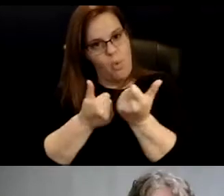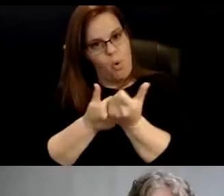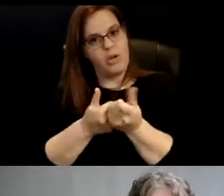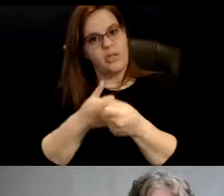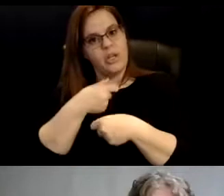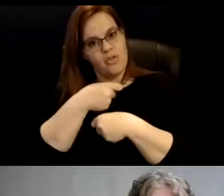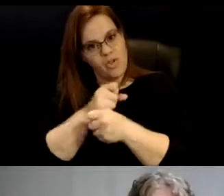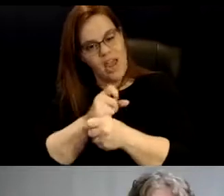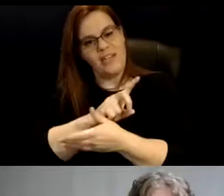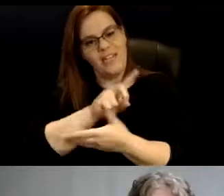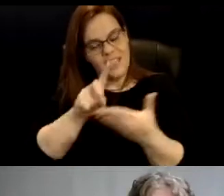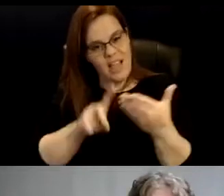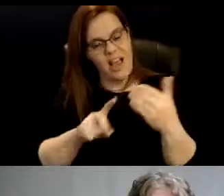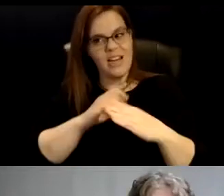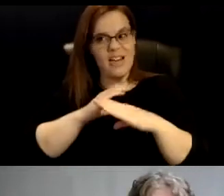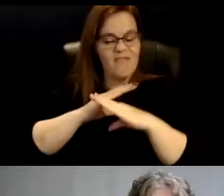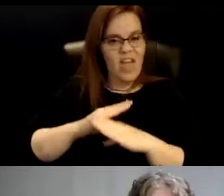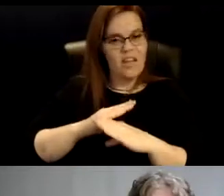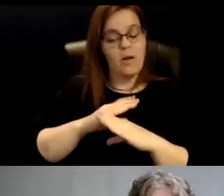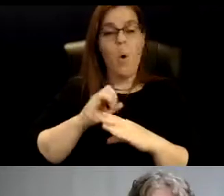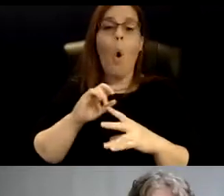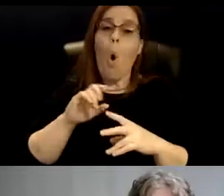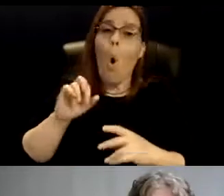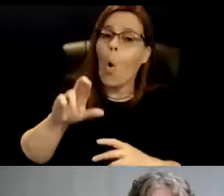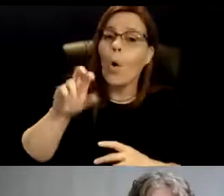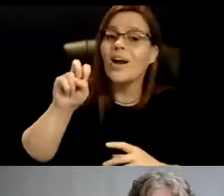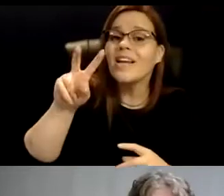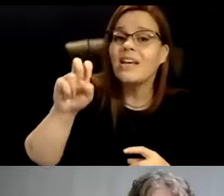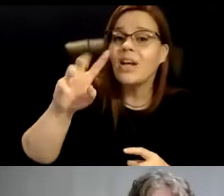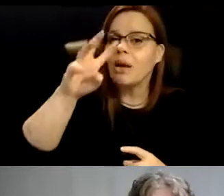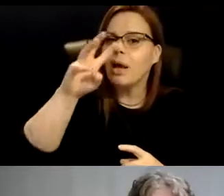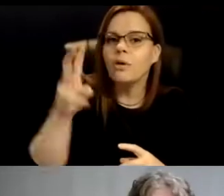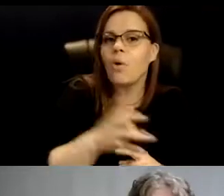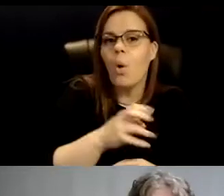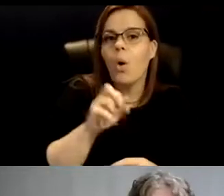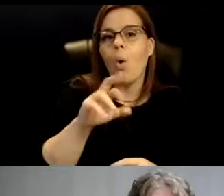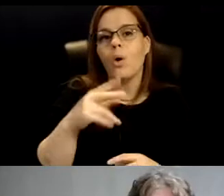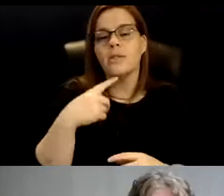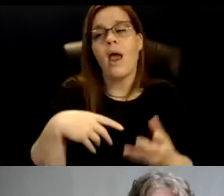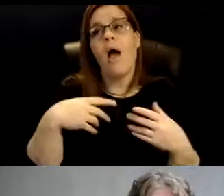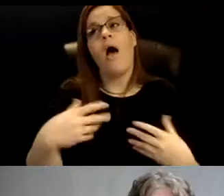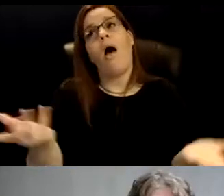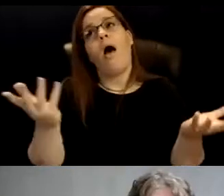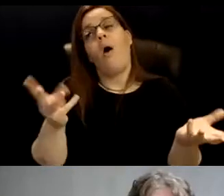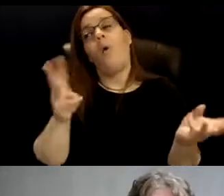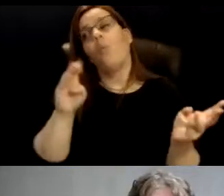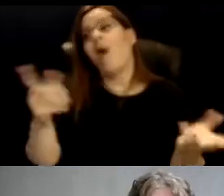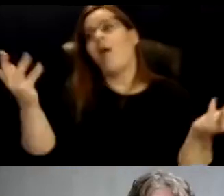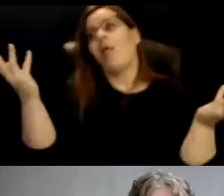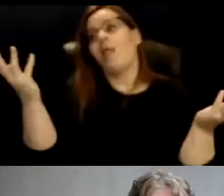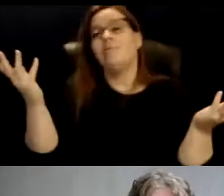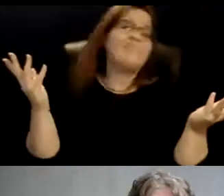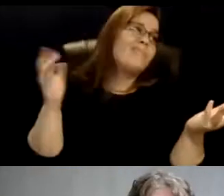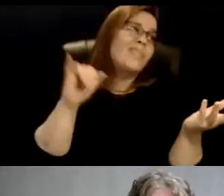ignore or passively just sort of like, well, them's the breaks. That's the way it's always been, but it